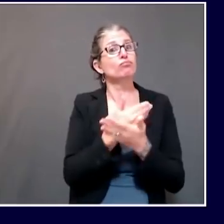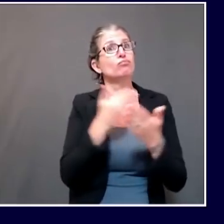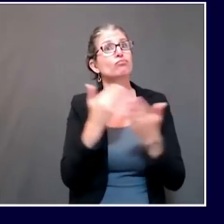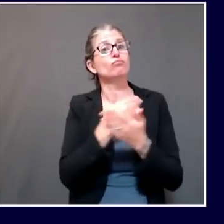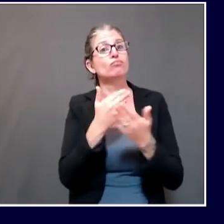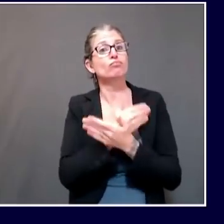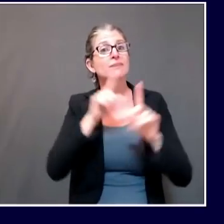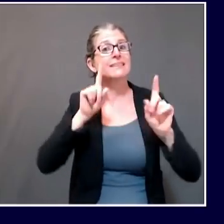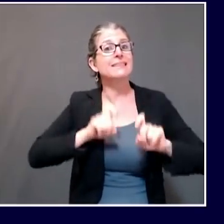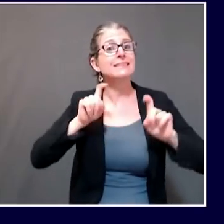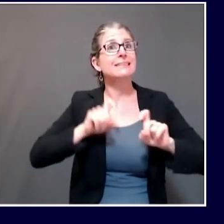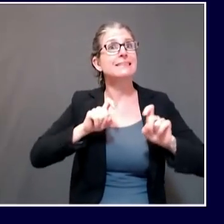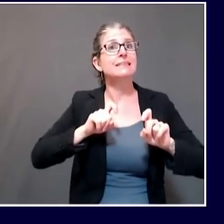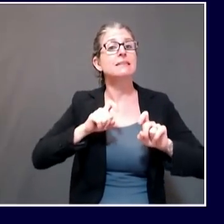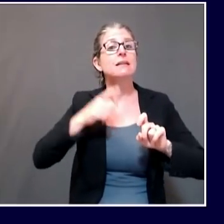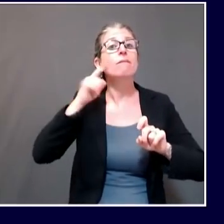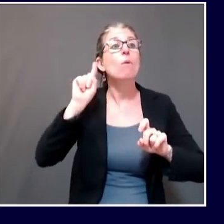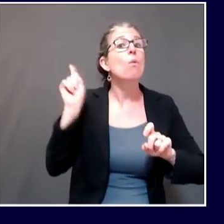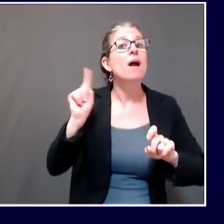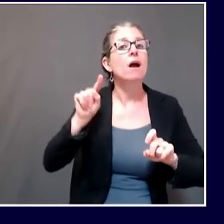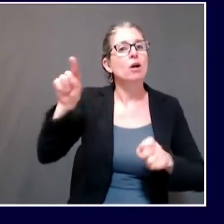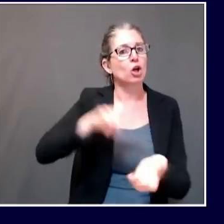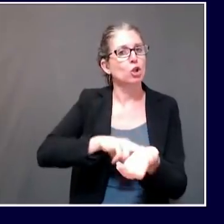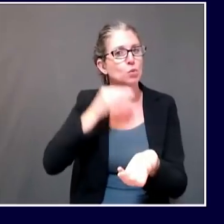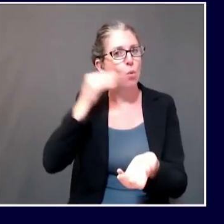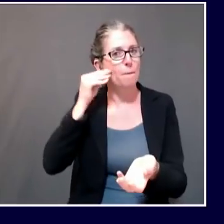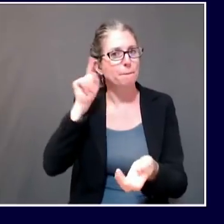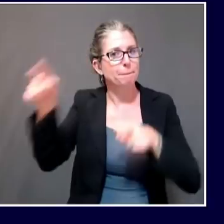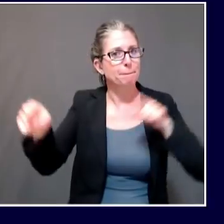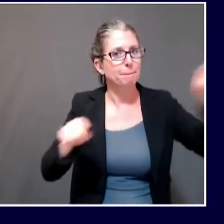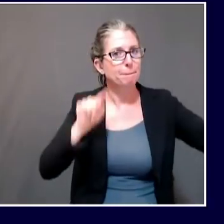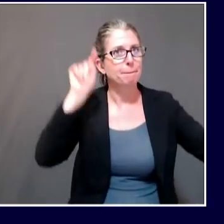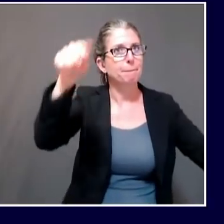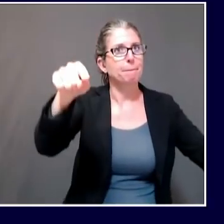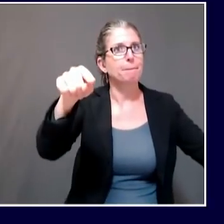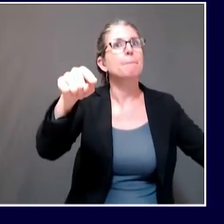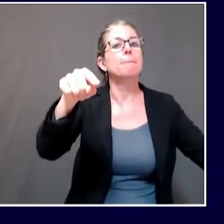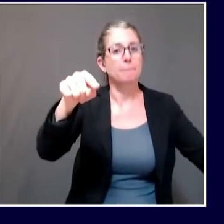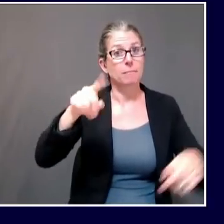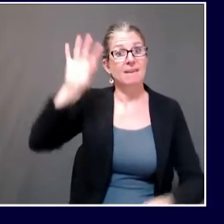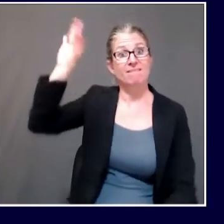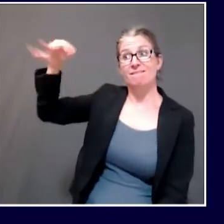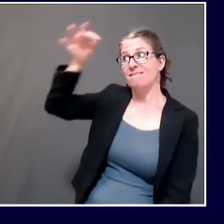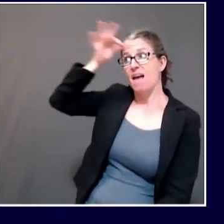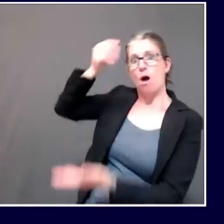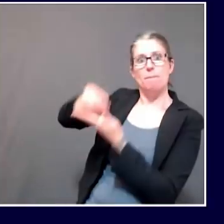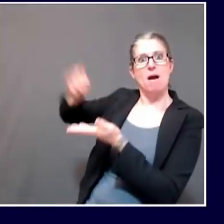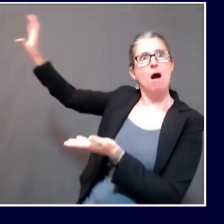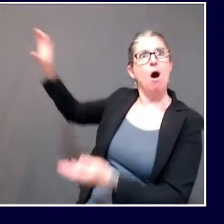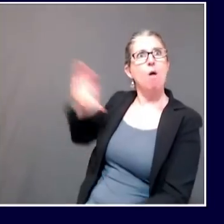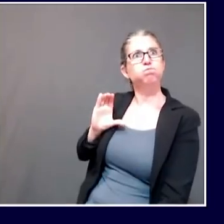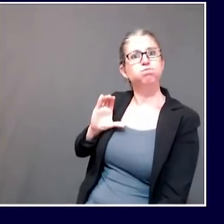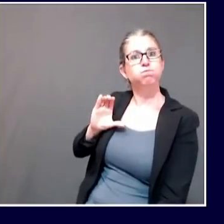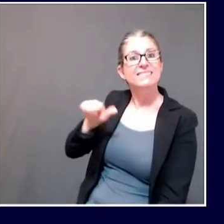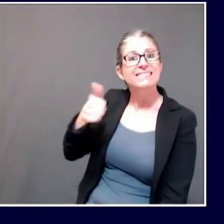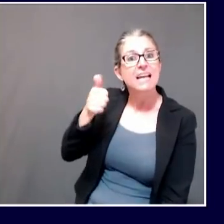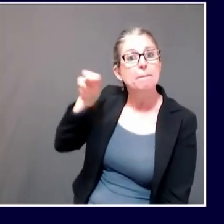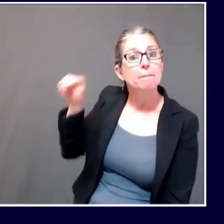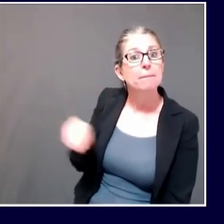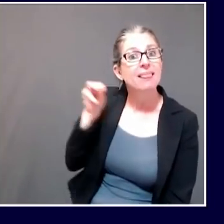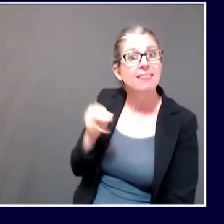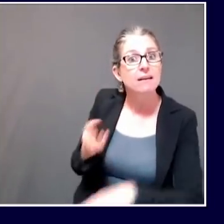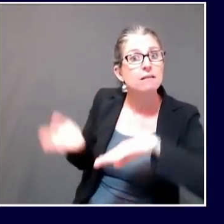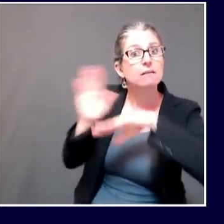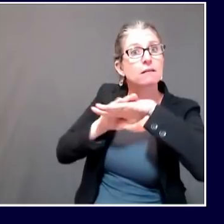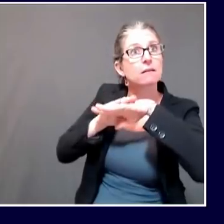government's release of more than $10 million in funding and its distribution of point-of-care testing devices